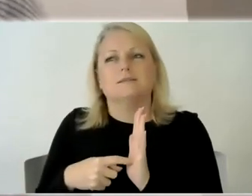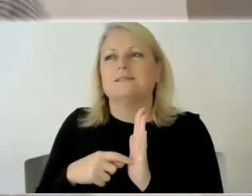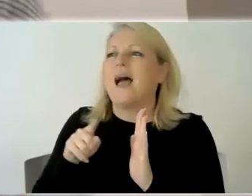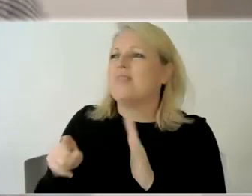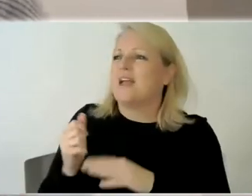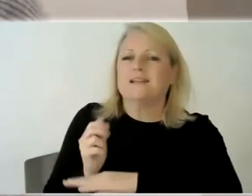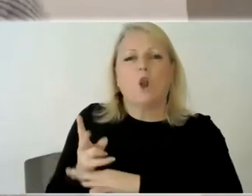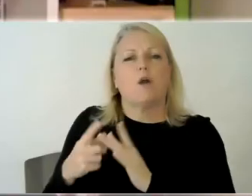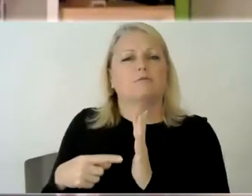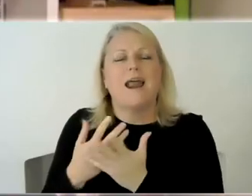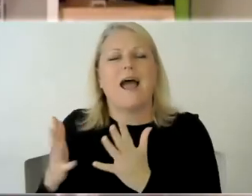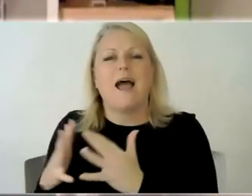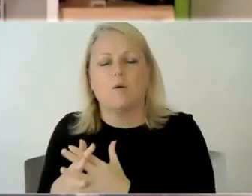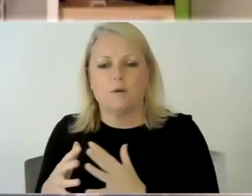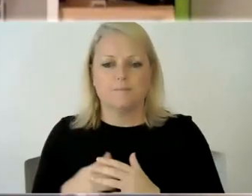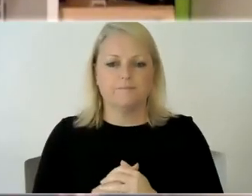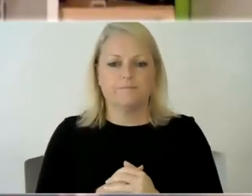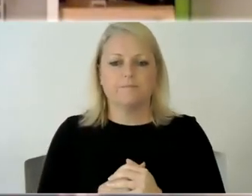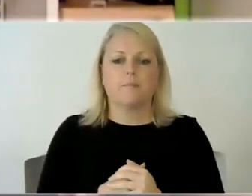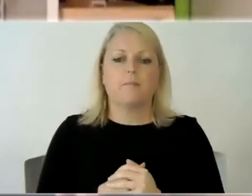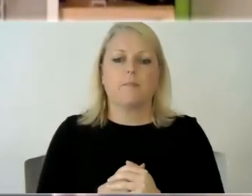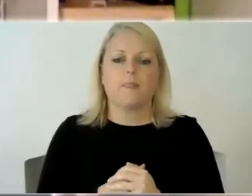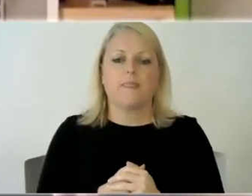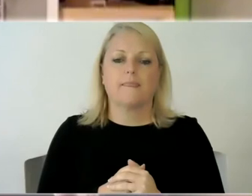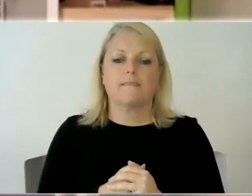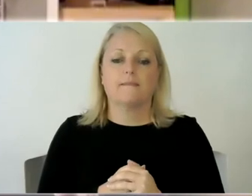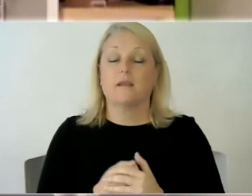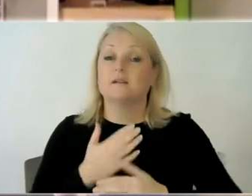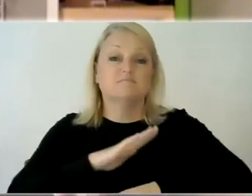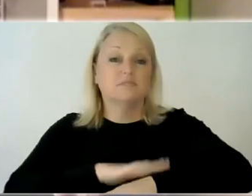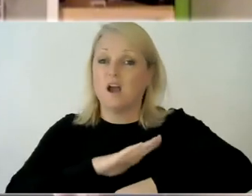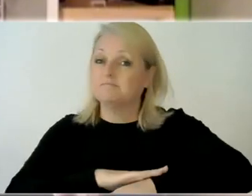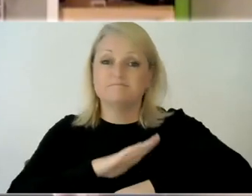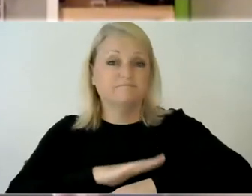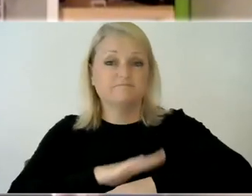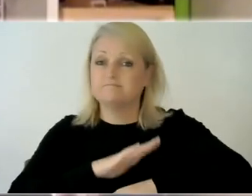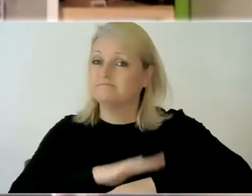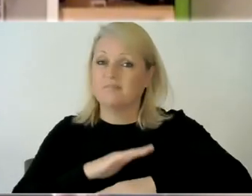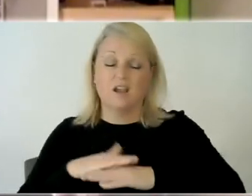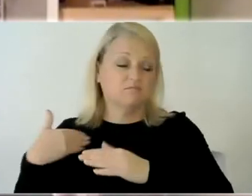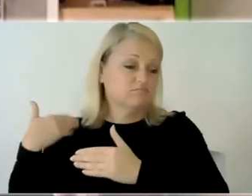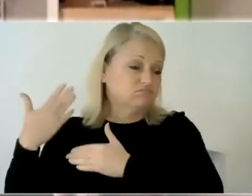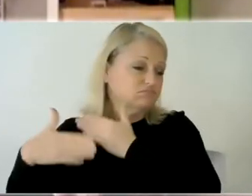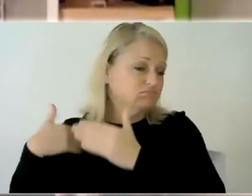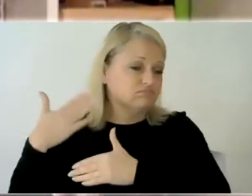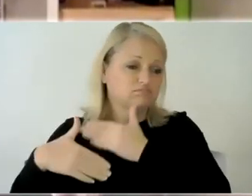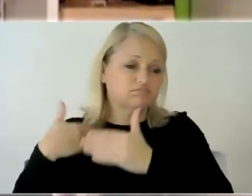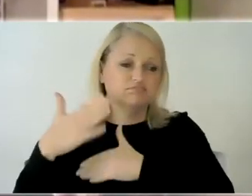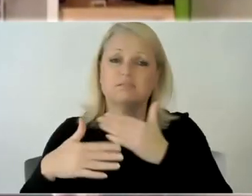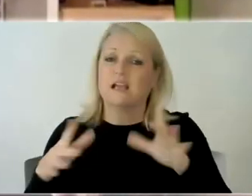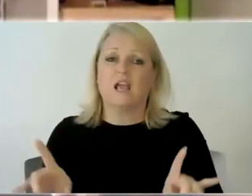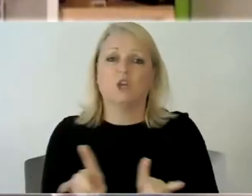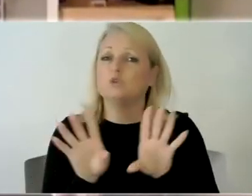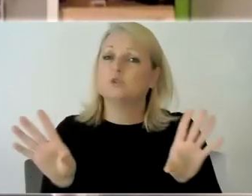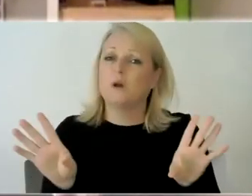with that as well yeah i time is is is a big thing you know i've been doing this for